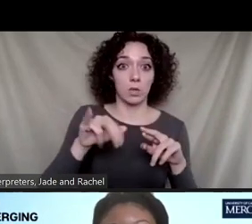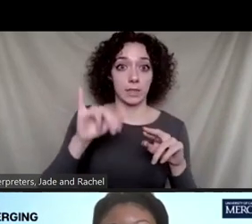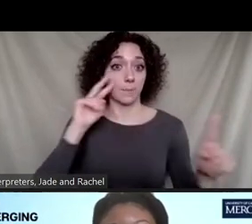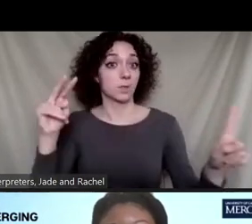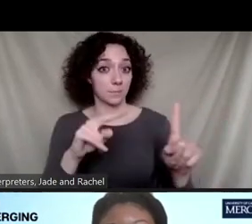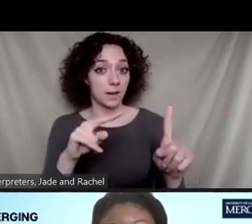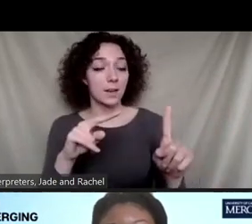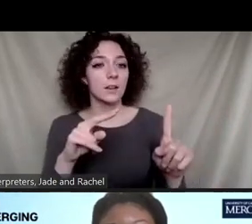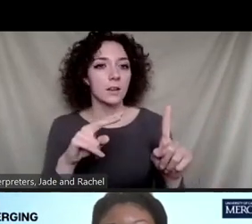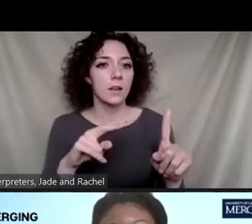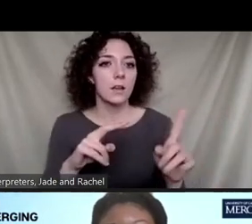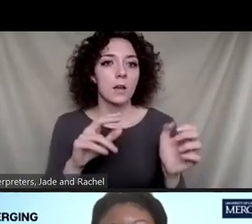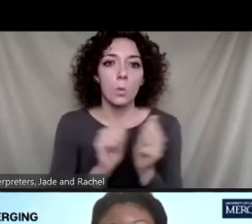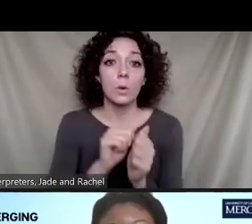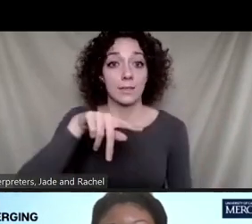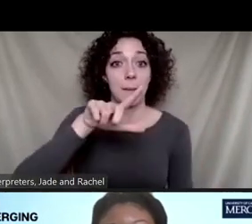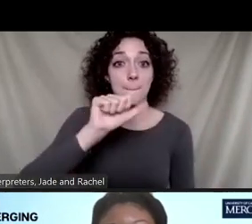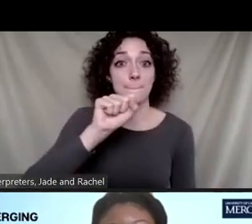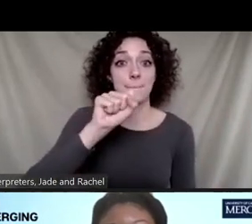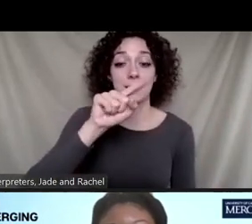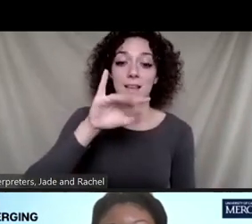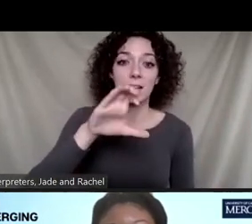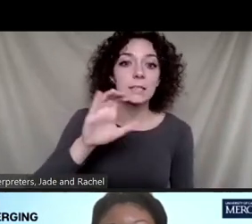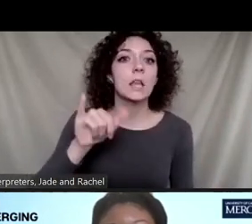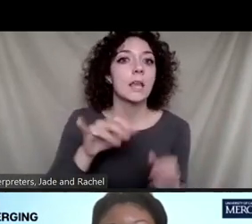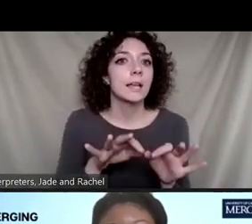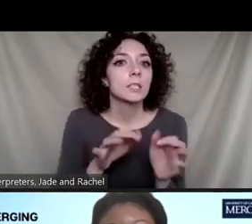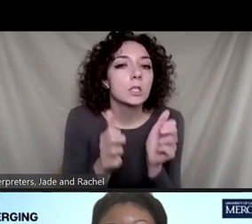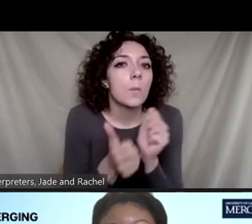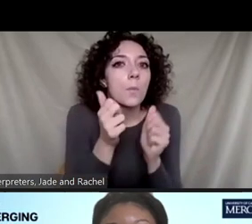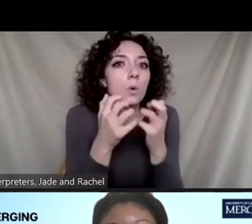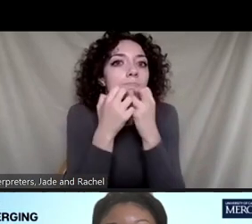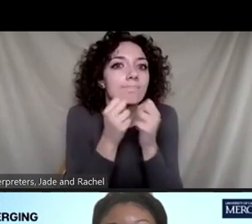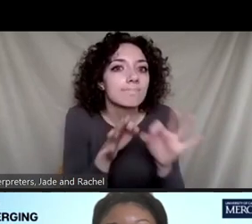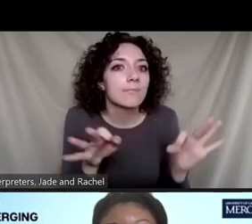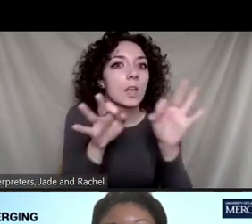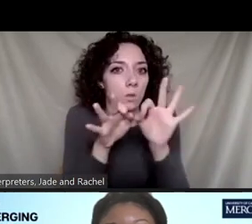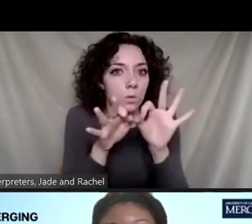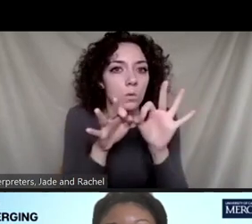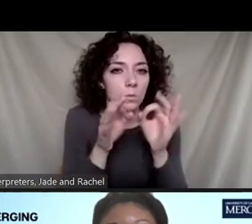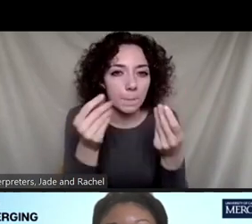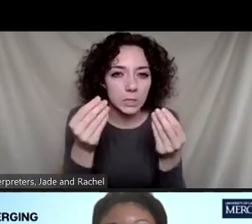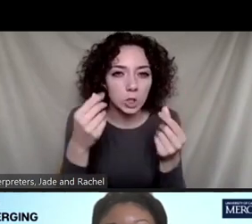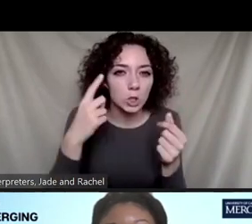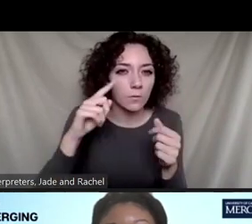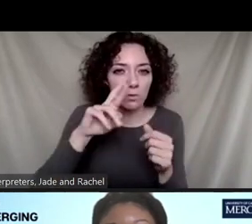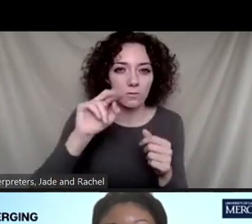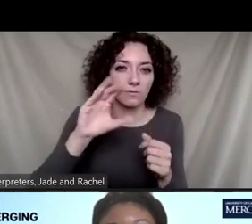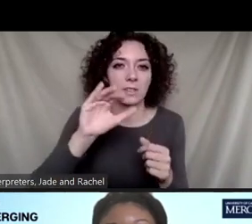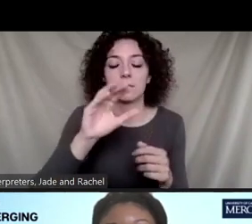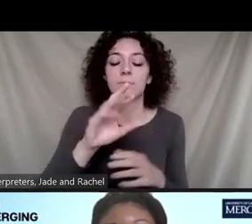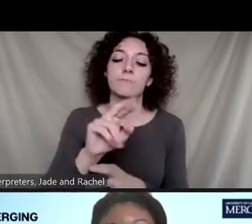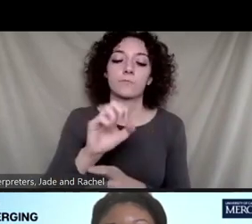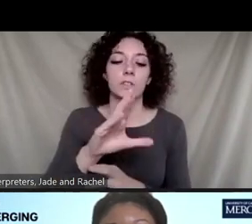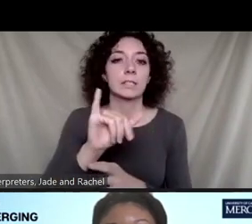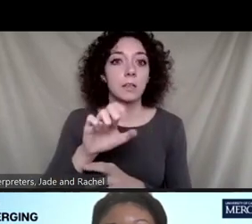cardboard and plastic, they are the most valuable material for recycling. Dr. However, they are so worried about the waste contamination